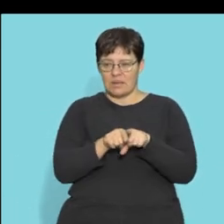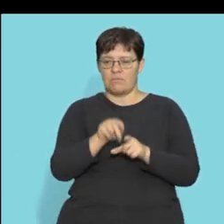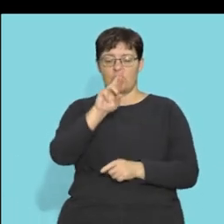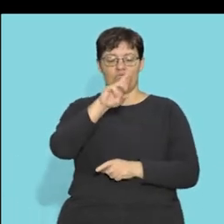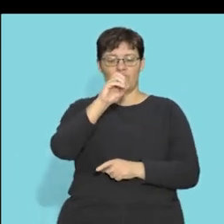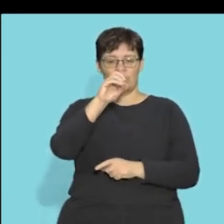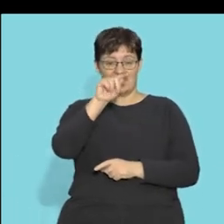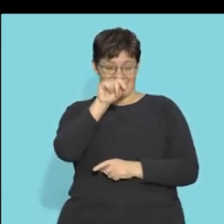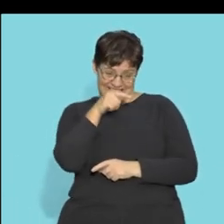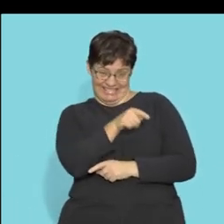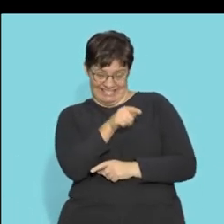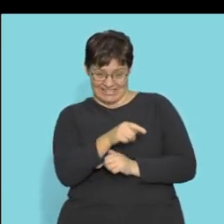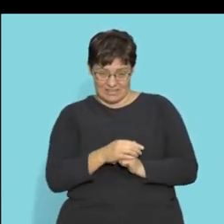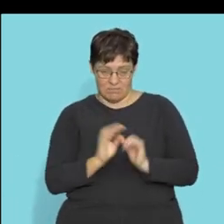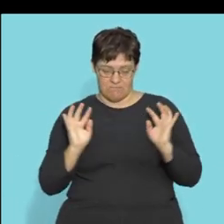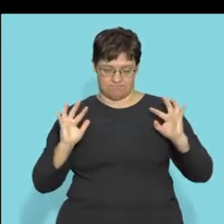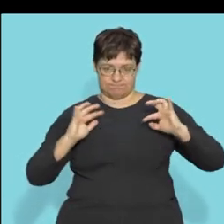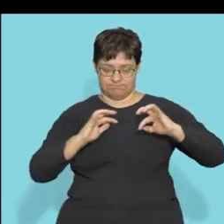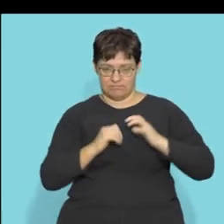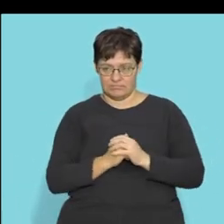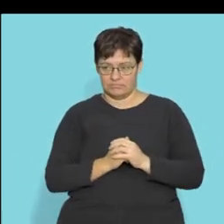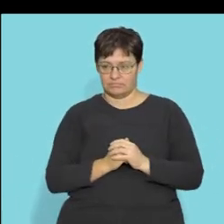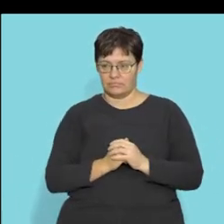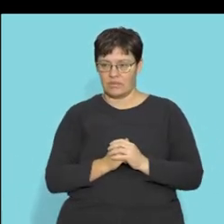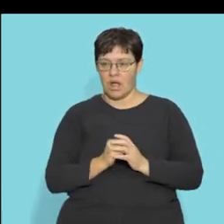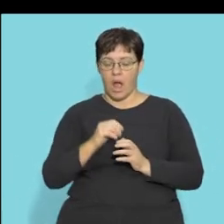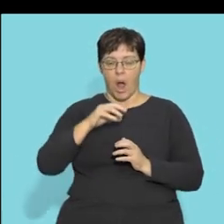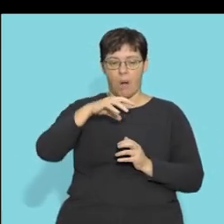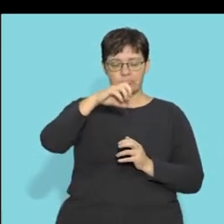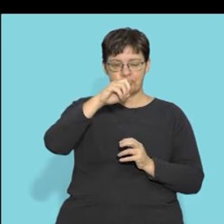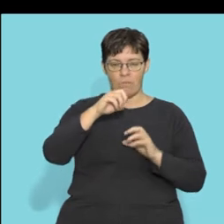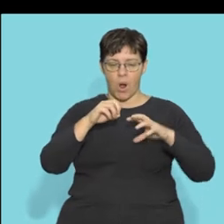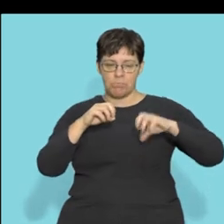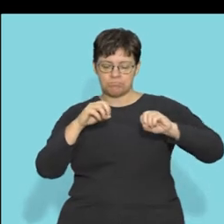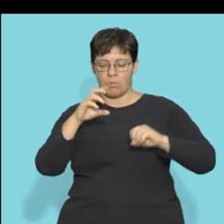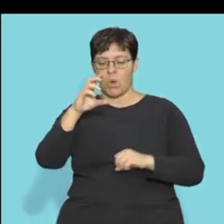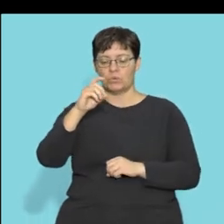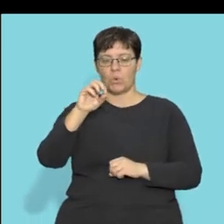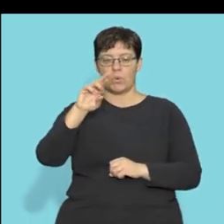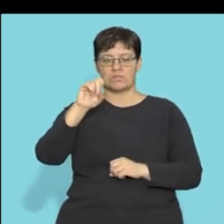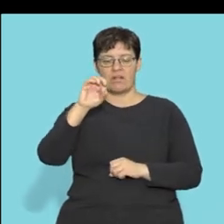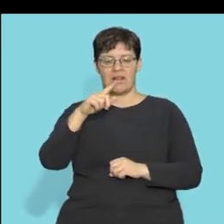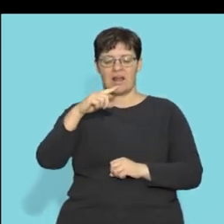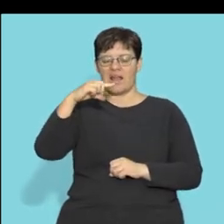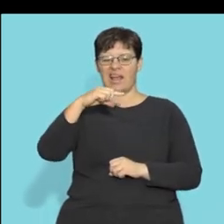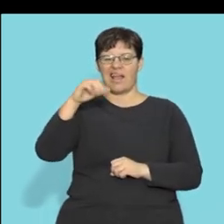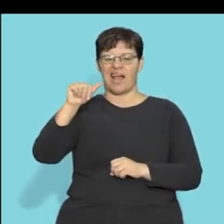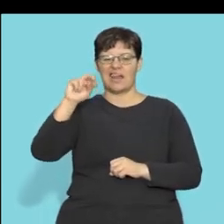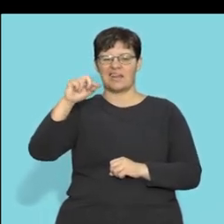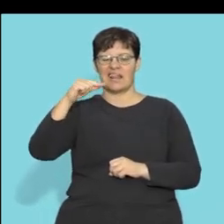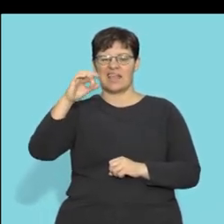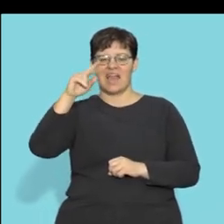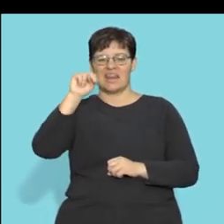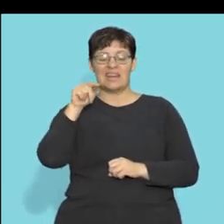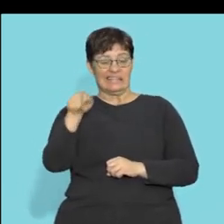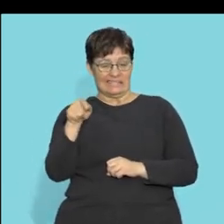roots. Right. These are the roots. And like I told you, the ones with the bubbles, where the dorsal ganglion is,